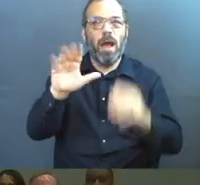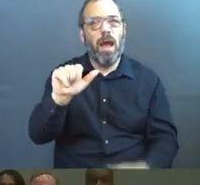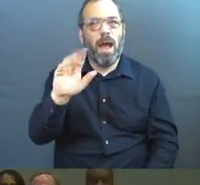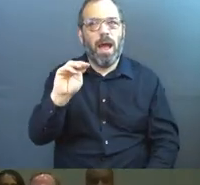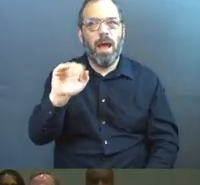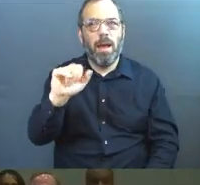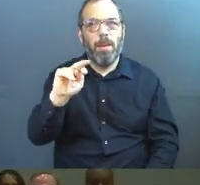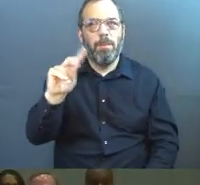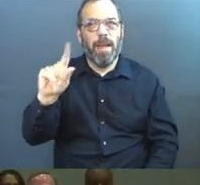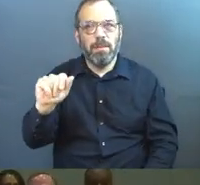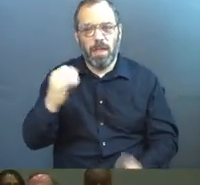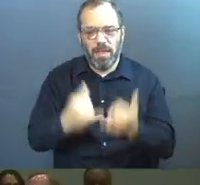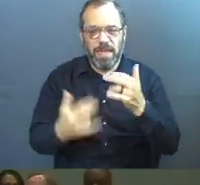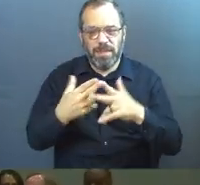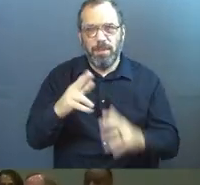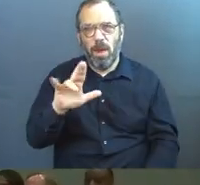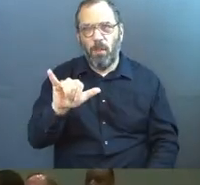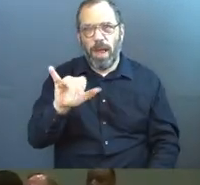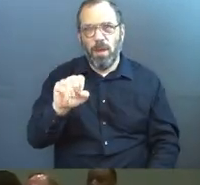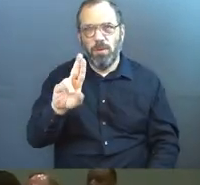Right on. Right on.